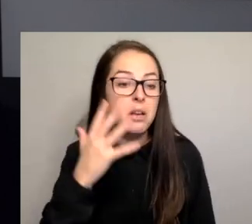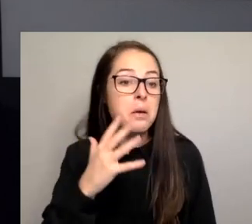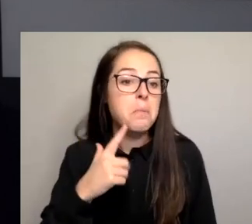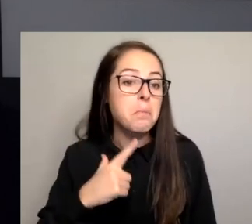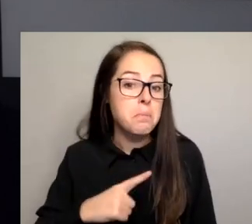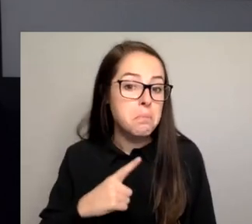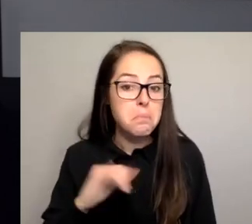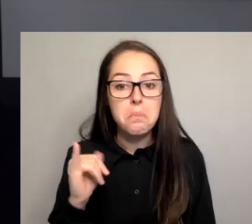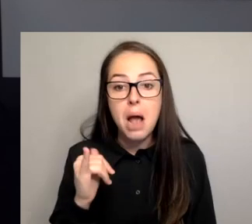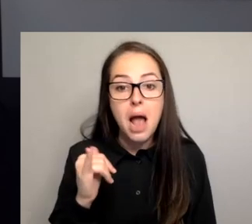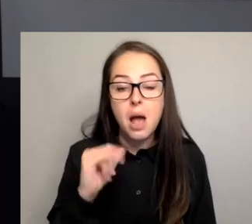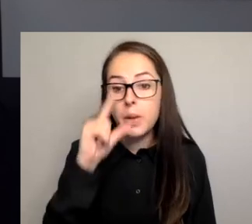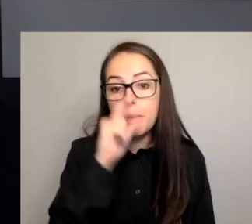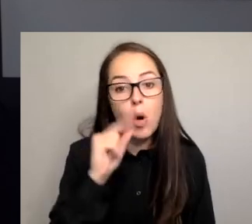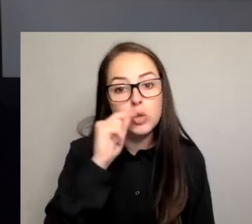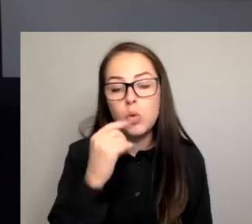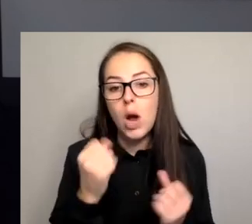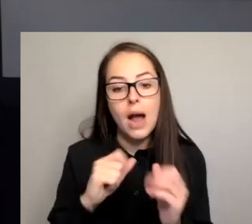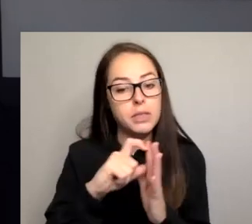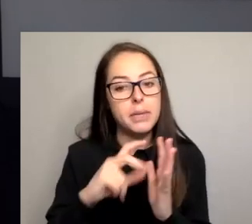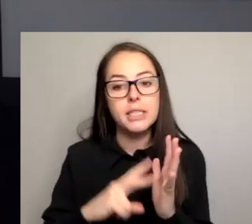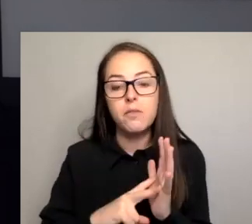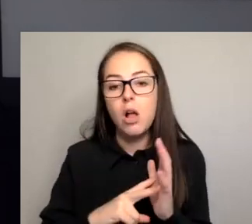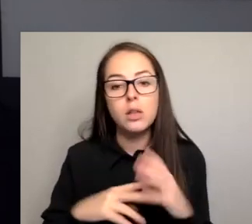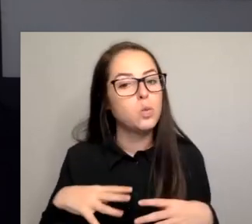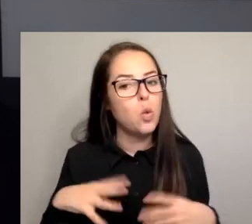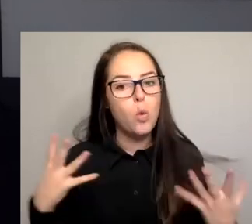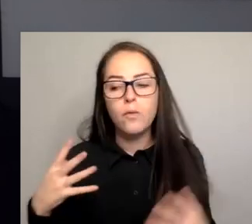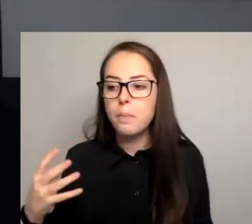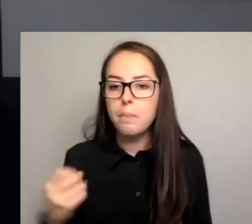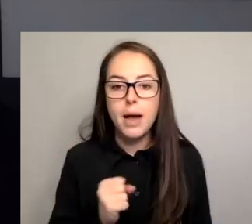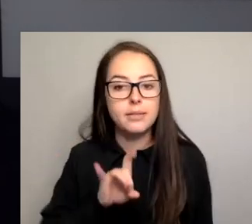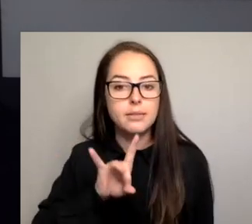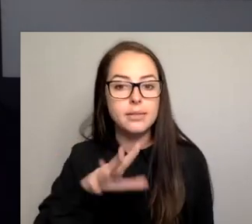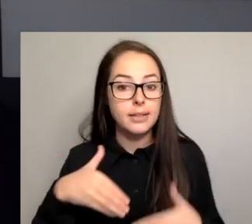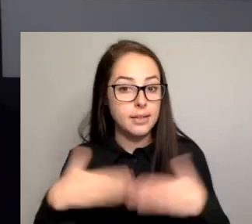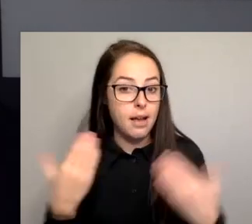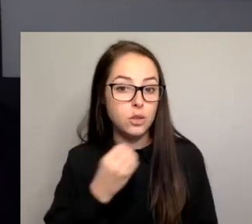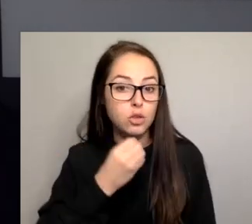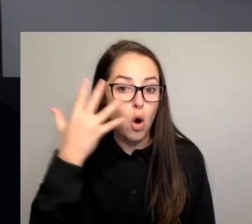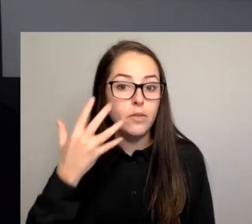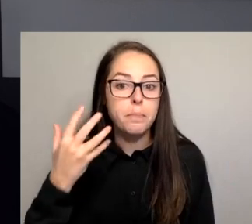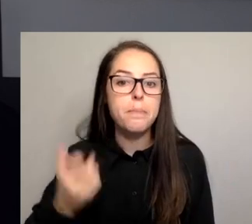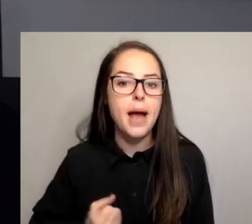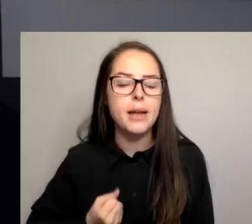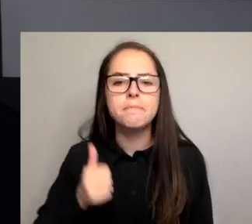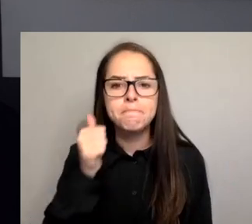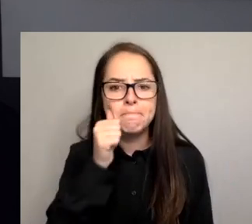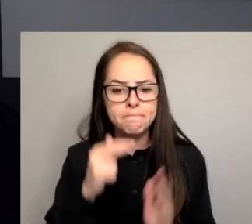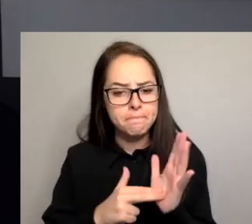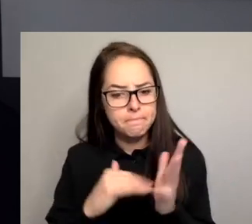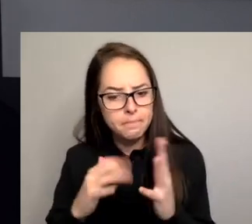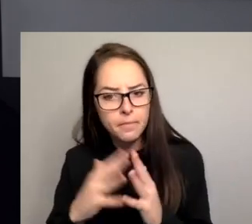violence. I know that in Queensland local governments have similar provisions and in Victoria most councils